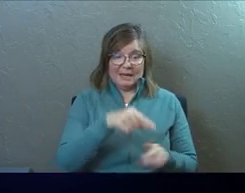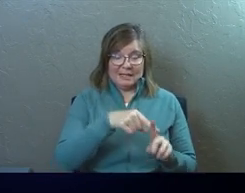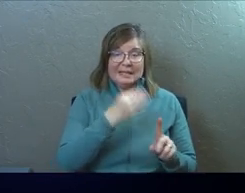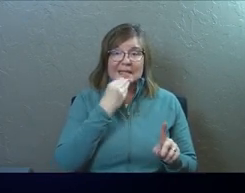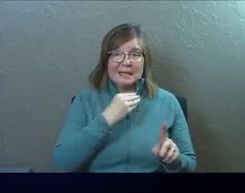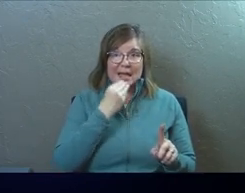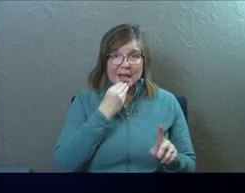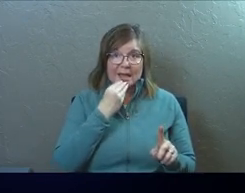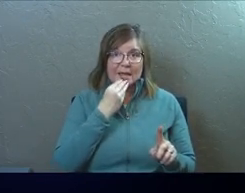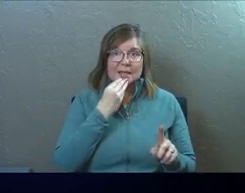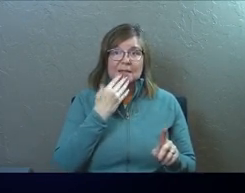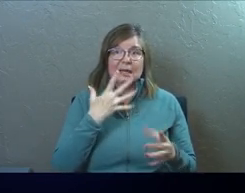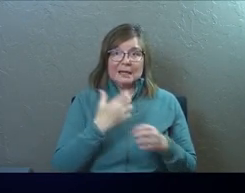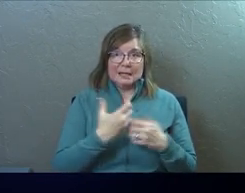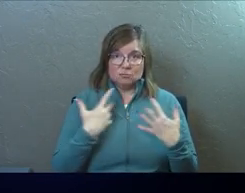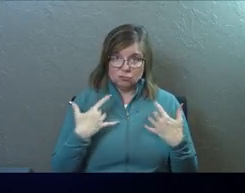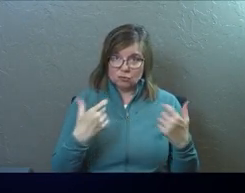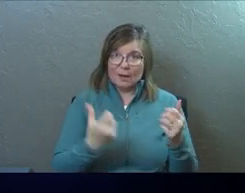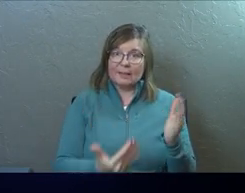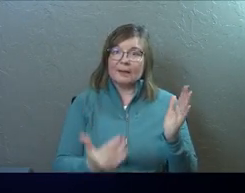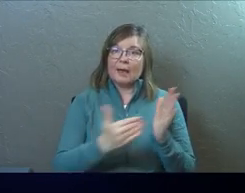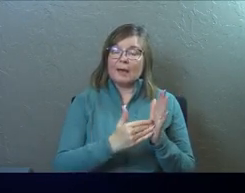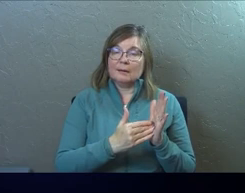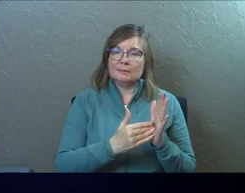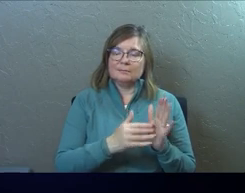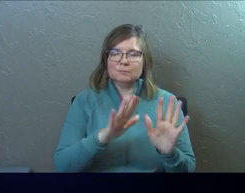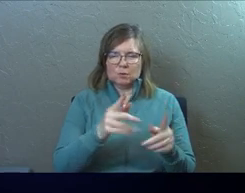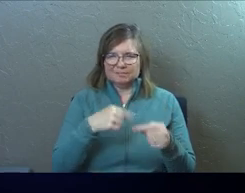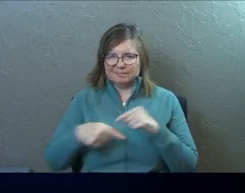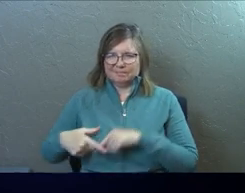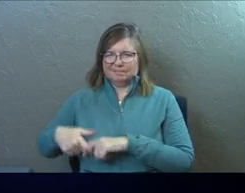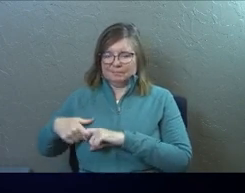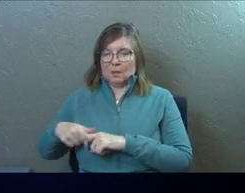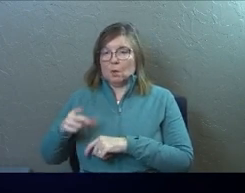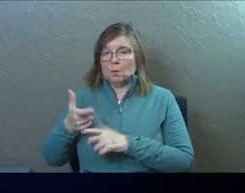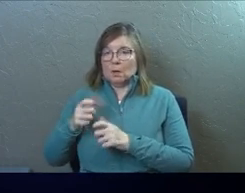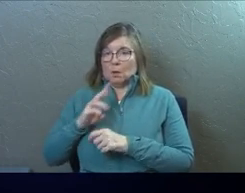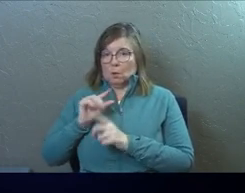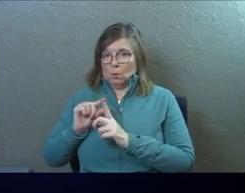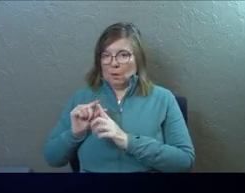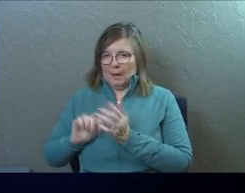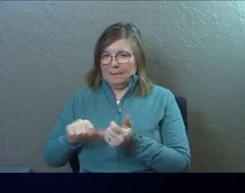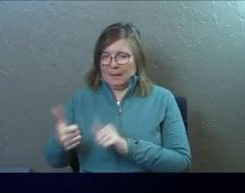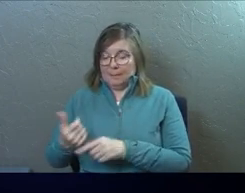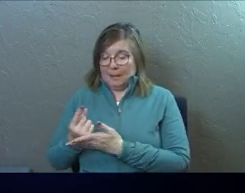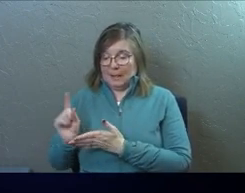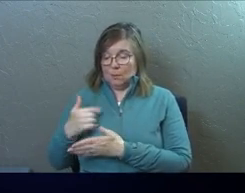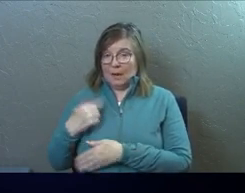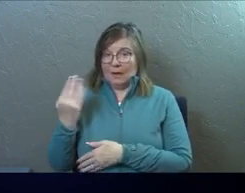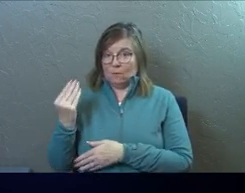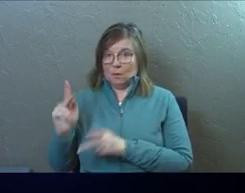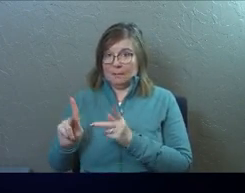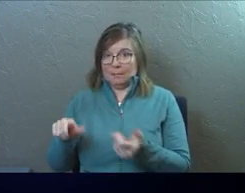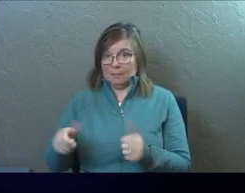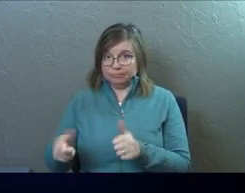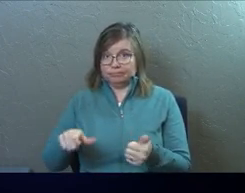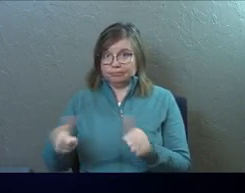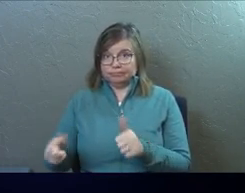he ate some food and regained his strength. Just real quick word on baptism. Last week, we had 14 people